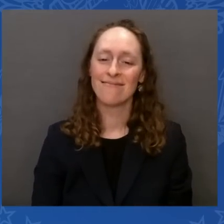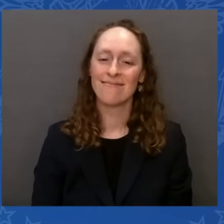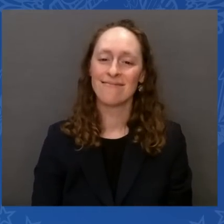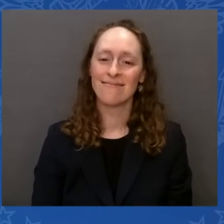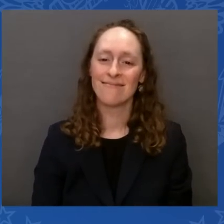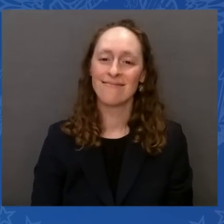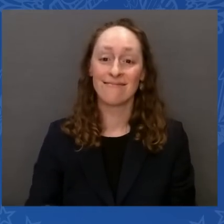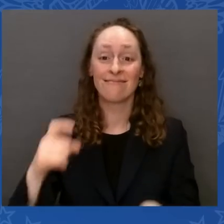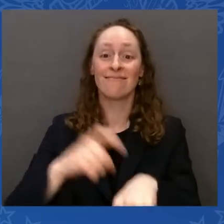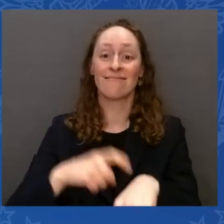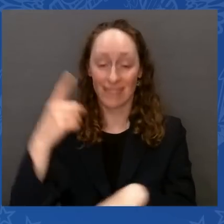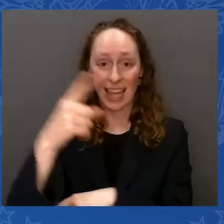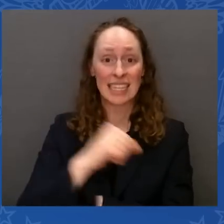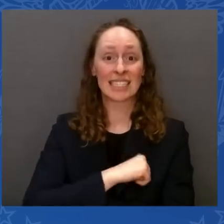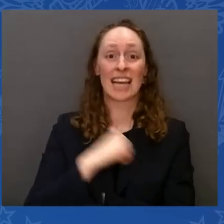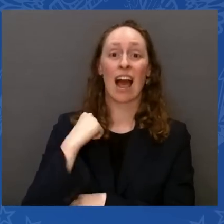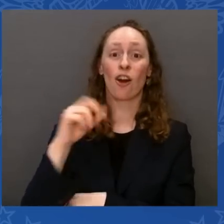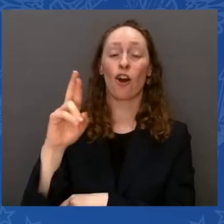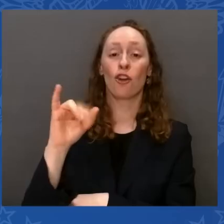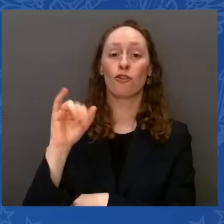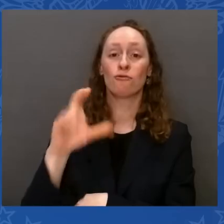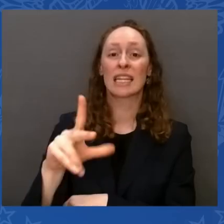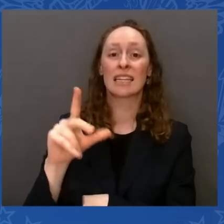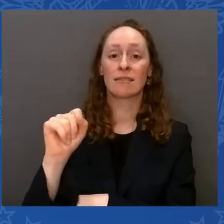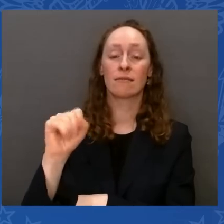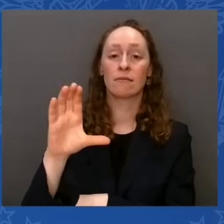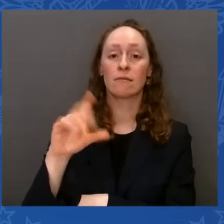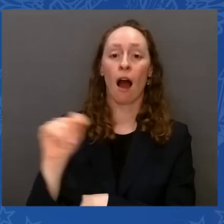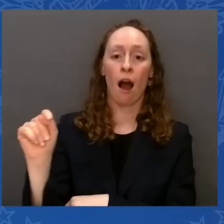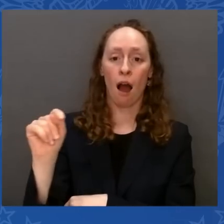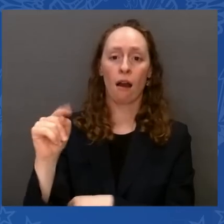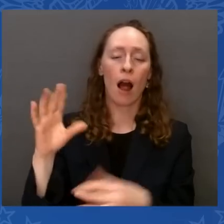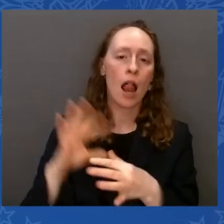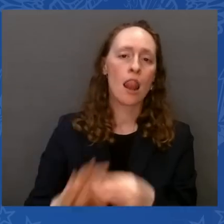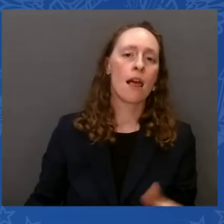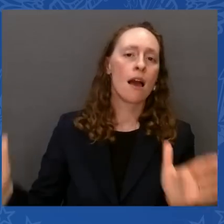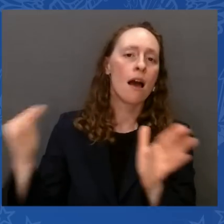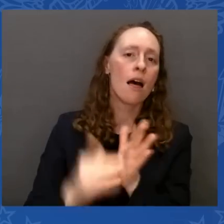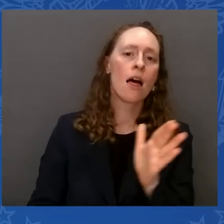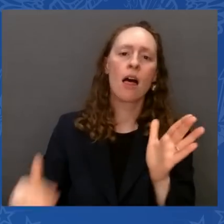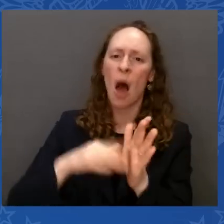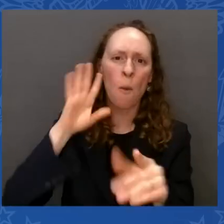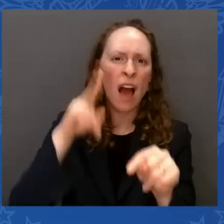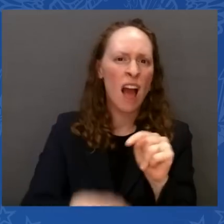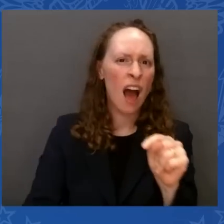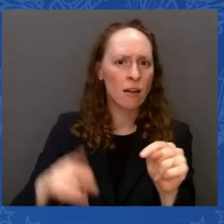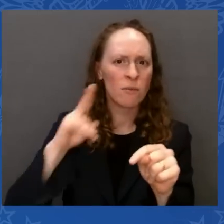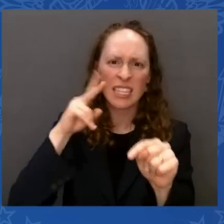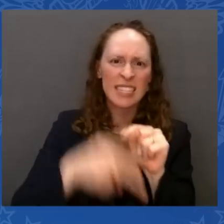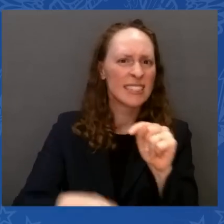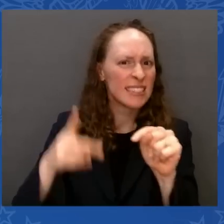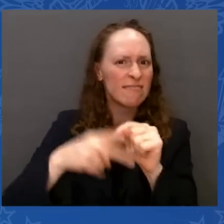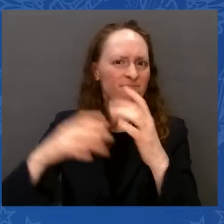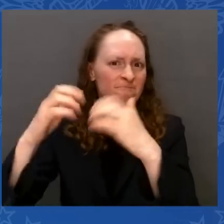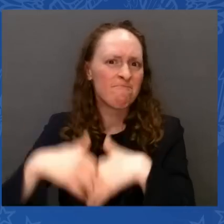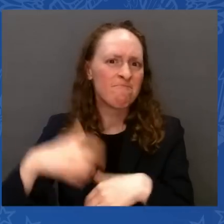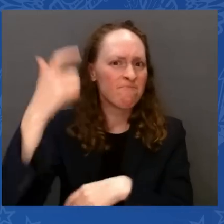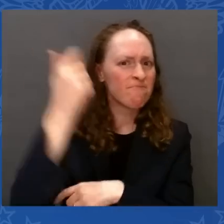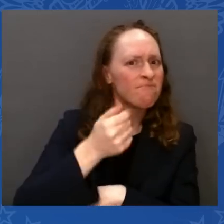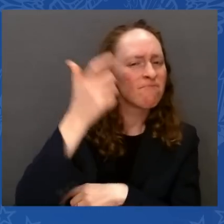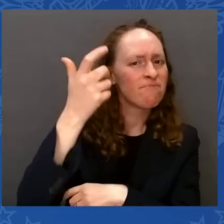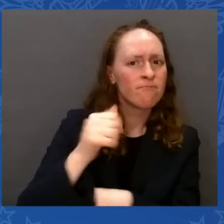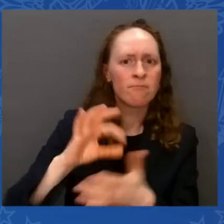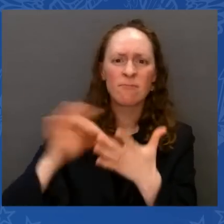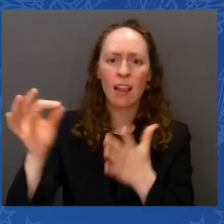wants to cut Social Security and Medicare now says, never mind. What's he saying? And he says he actually agreed with us all